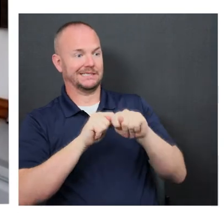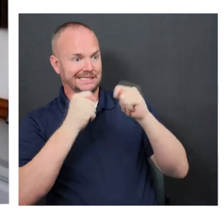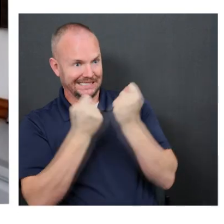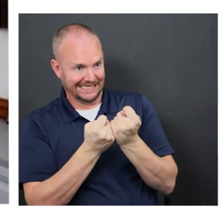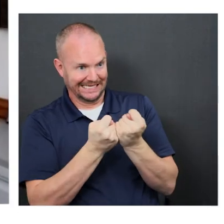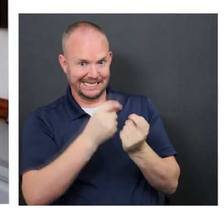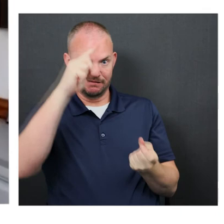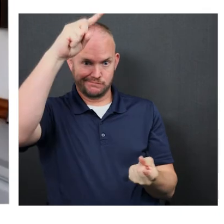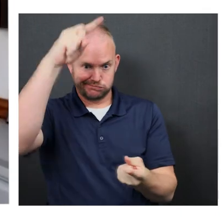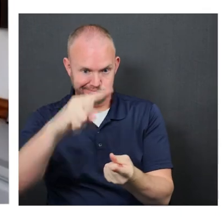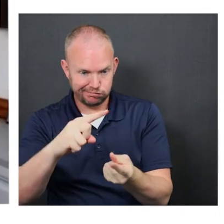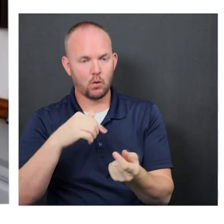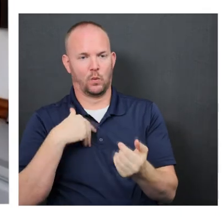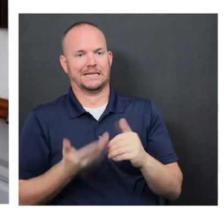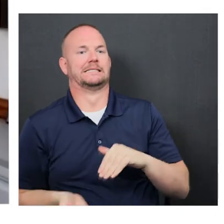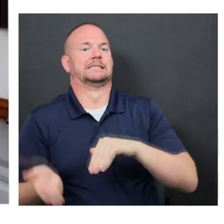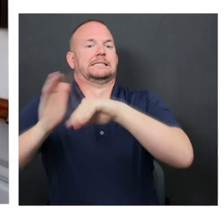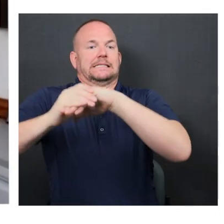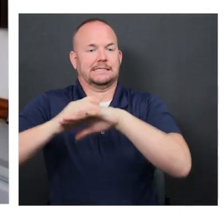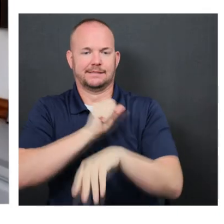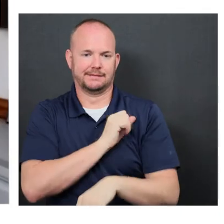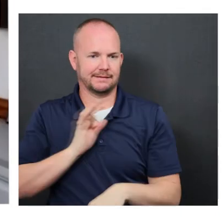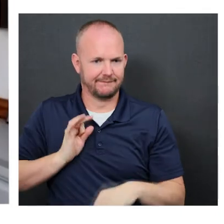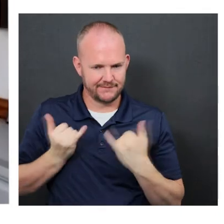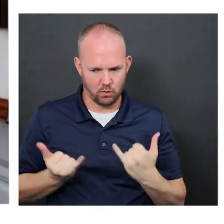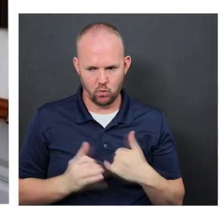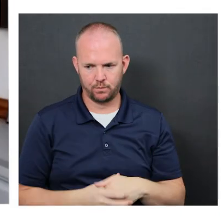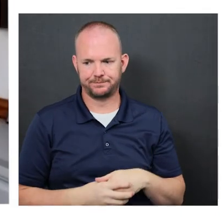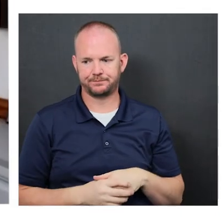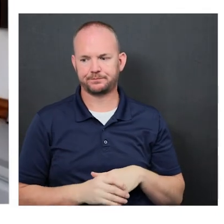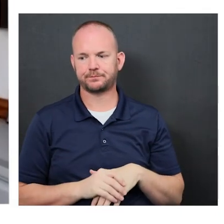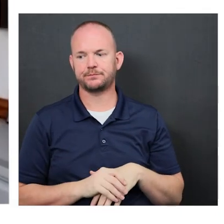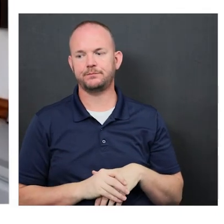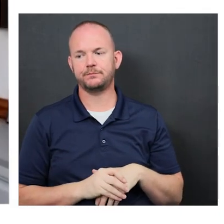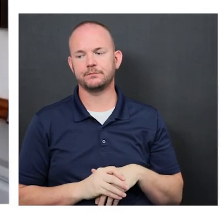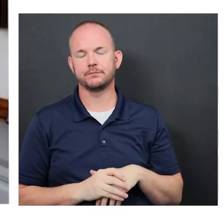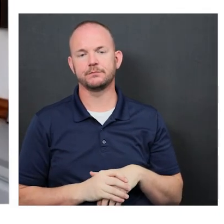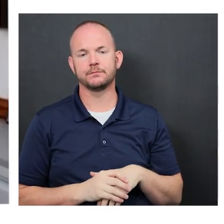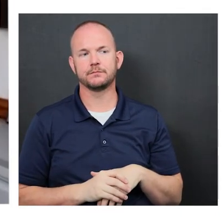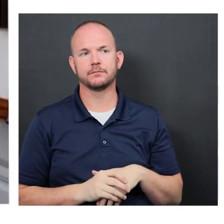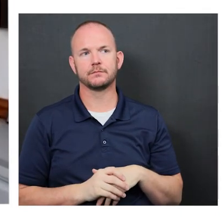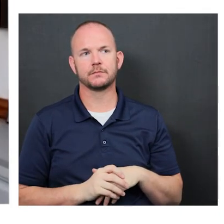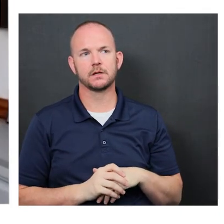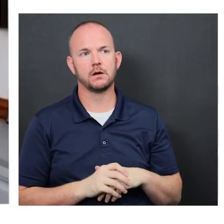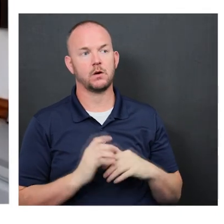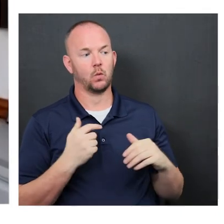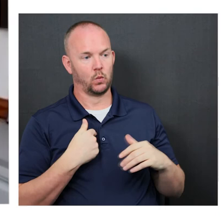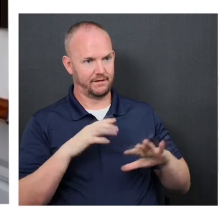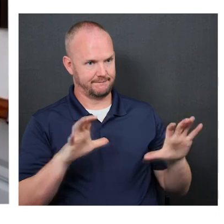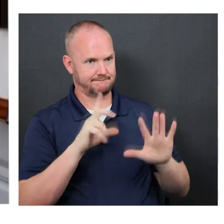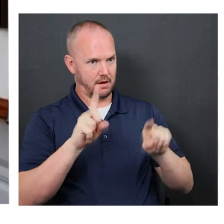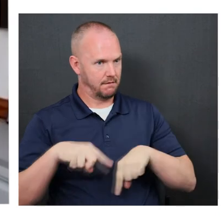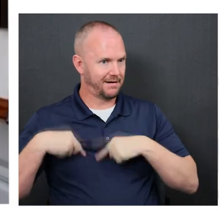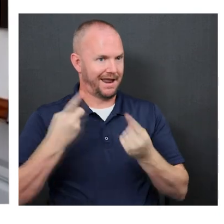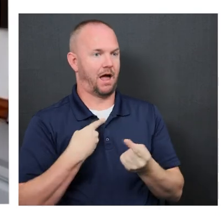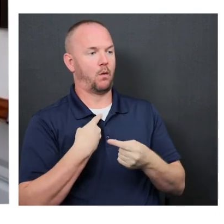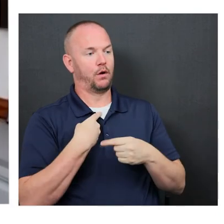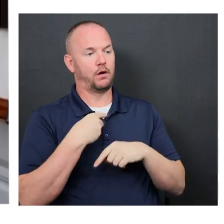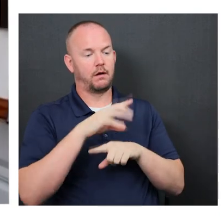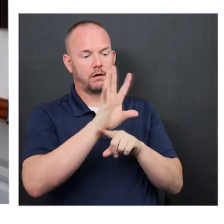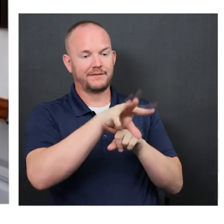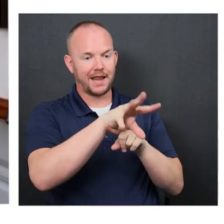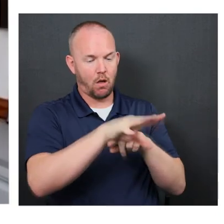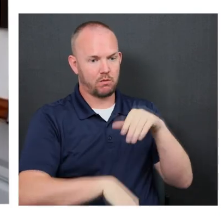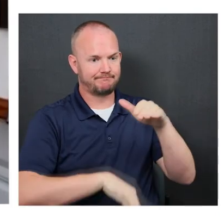We haven't decreased our staff. We've increased it. Um, you know, we, we've done a video capacity, uh,